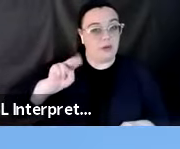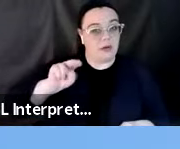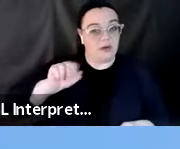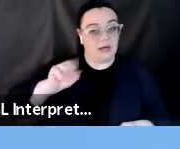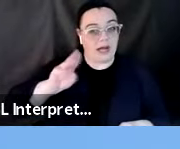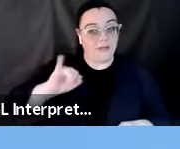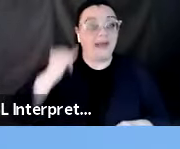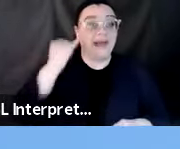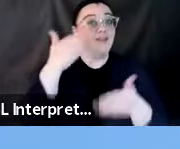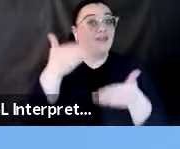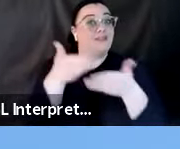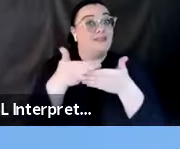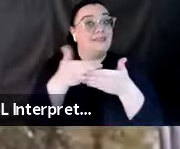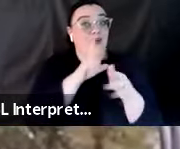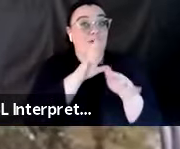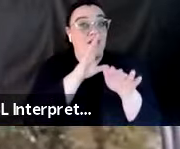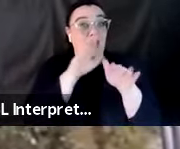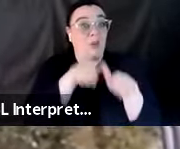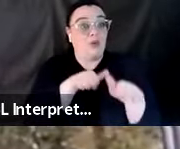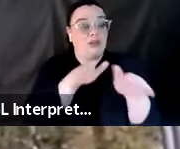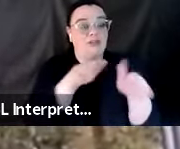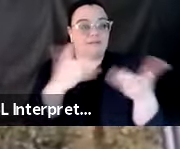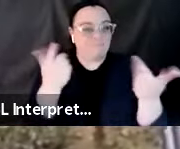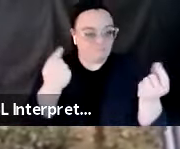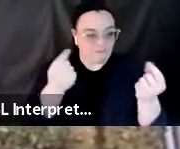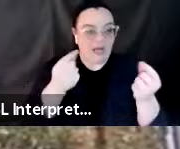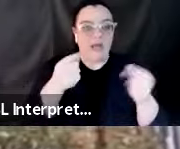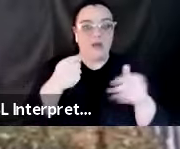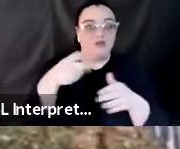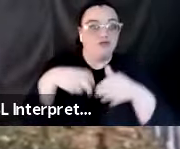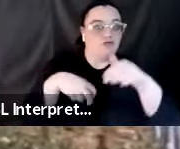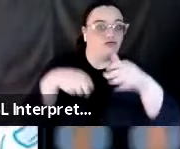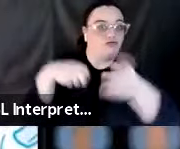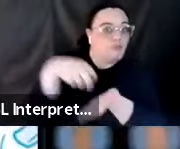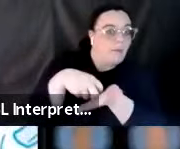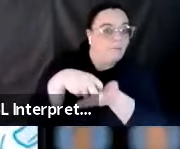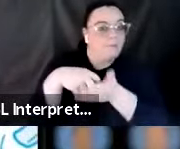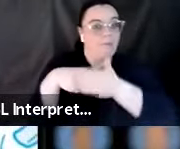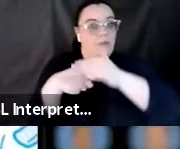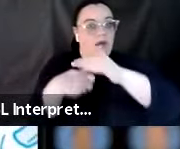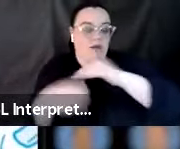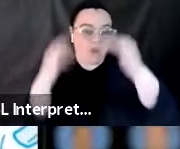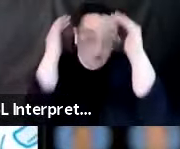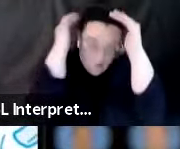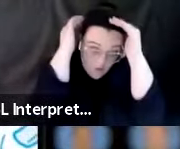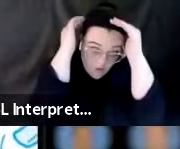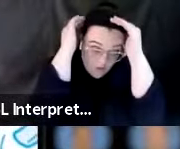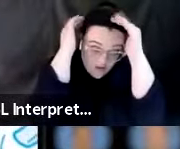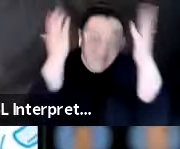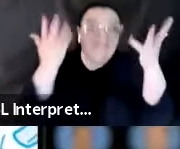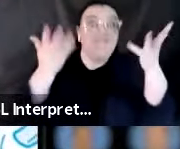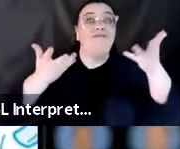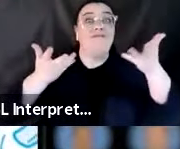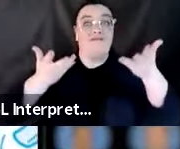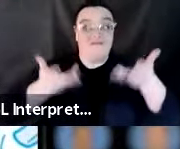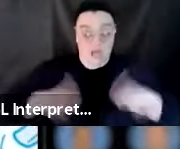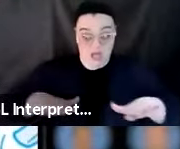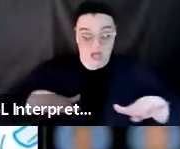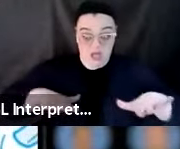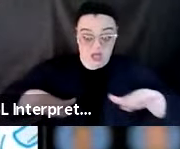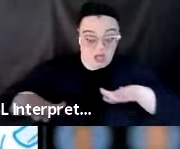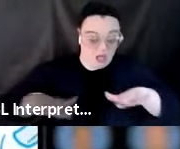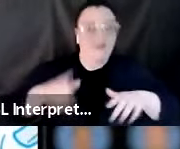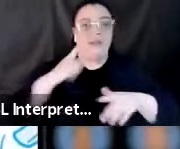Then, quickly walk to high ground after the shaking stops. This earthquake